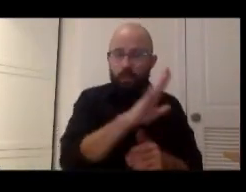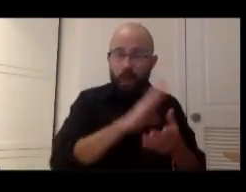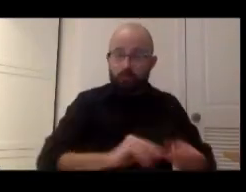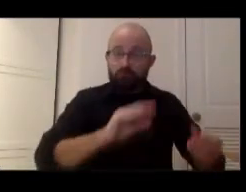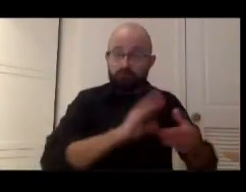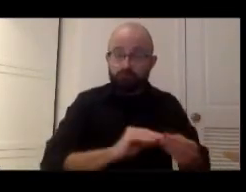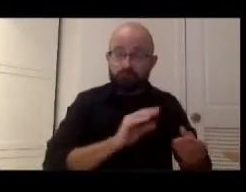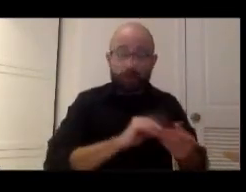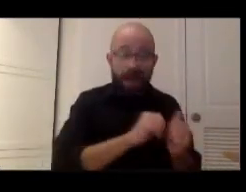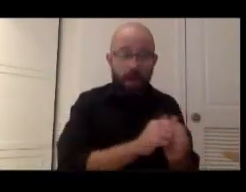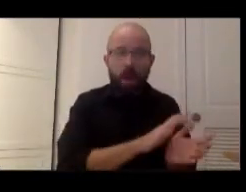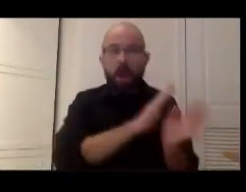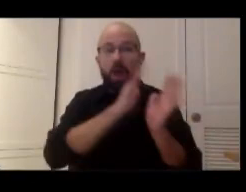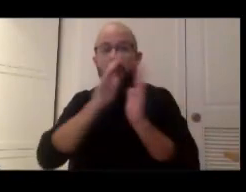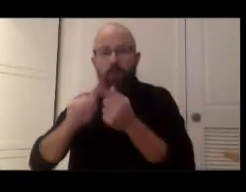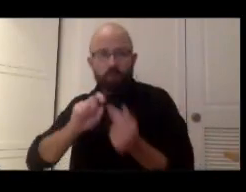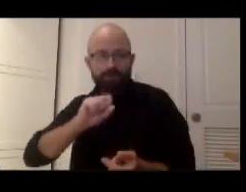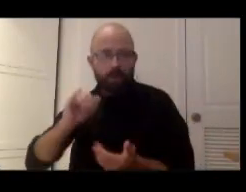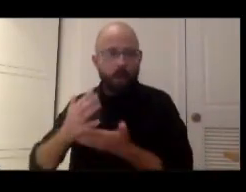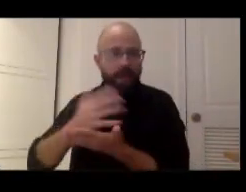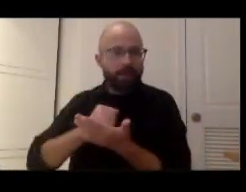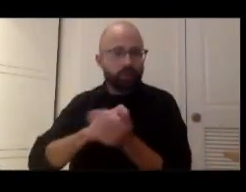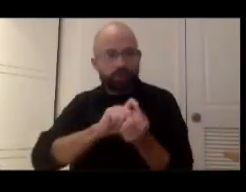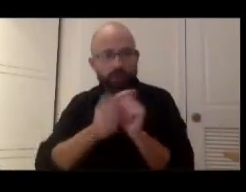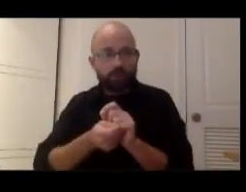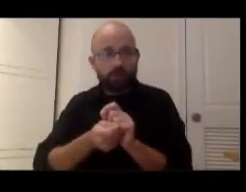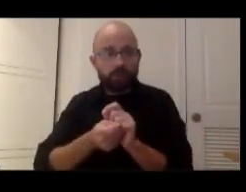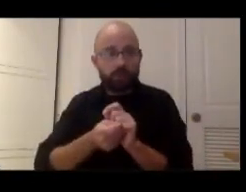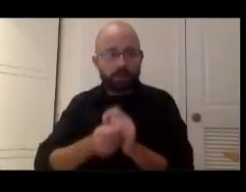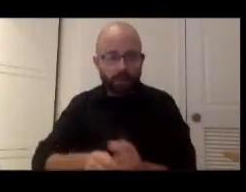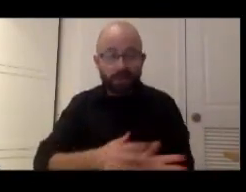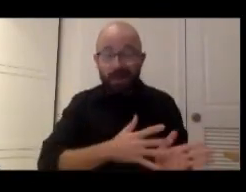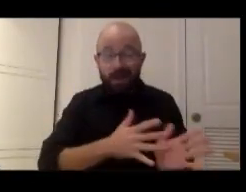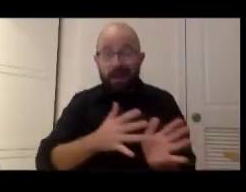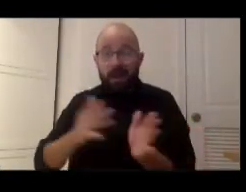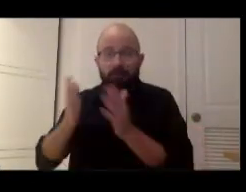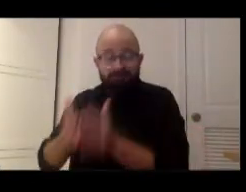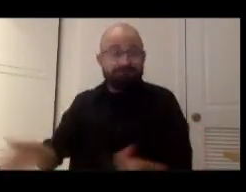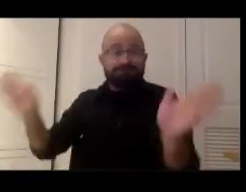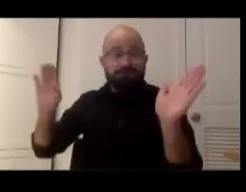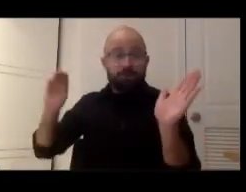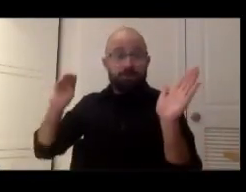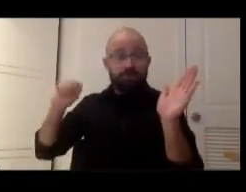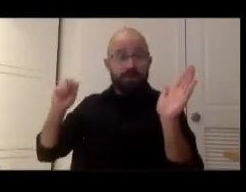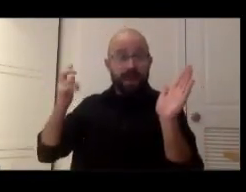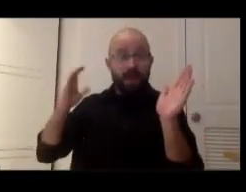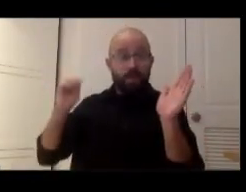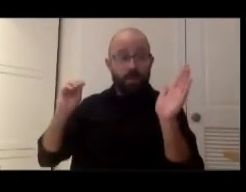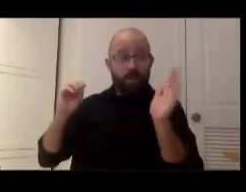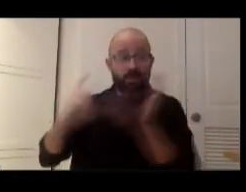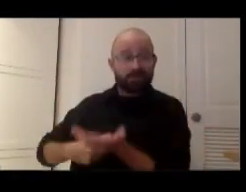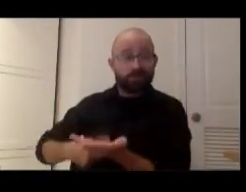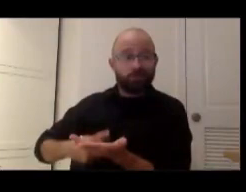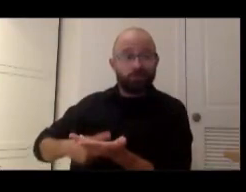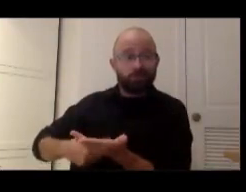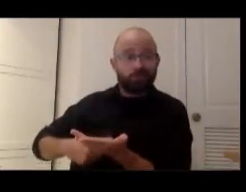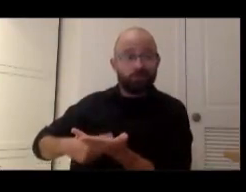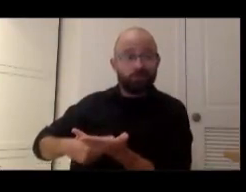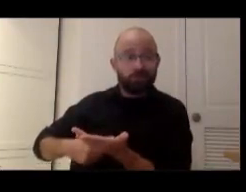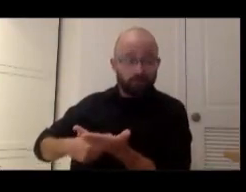collections, to really sort of macro discussions about, oh, I don't know, everything from